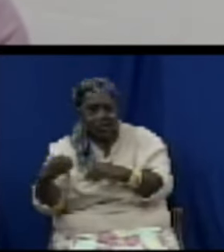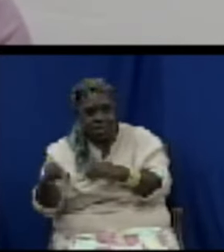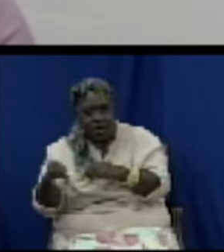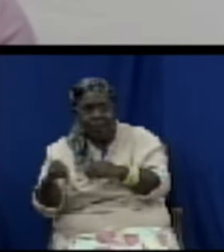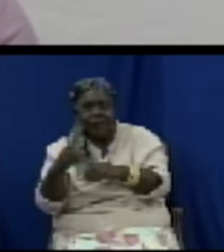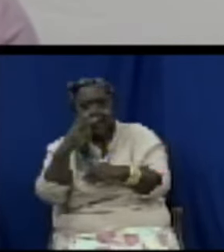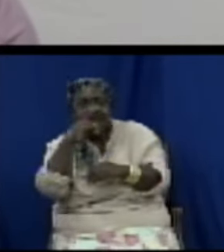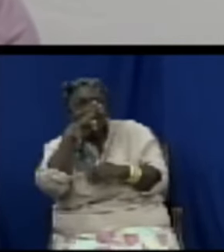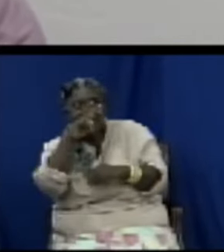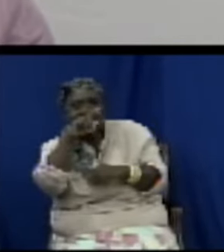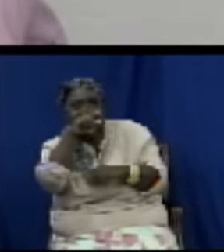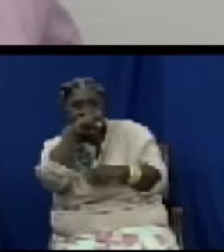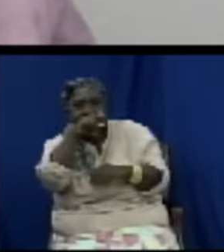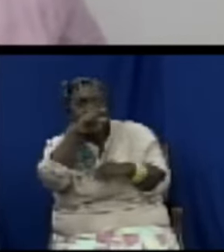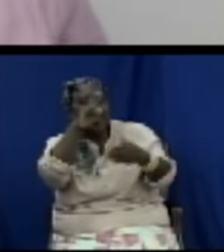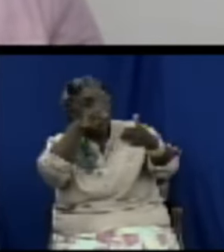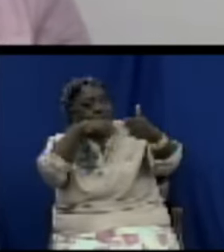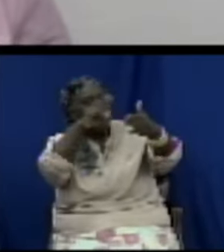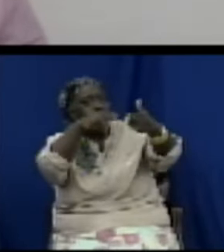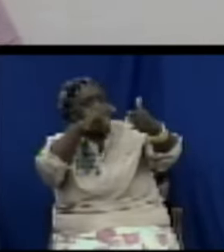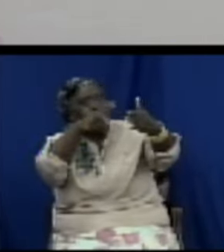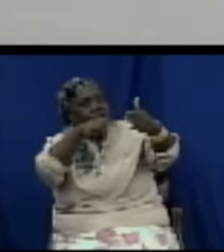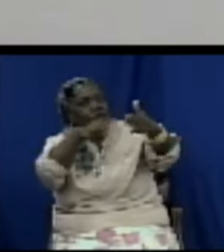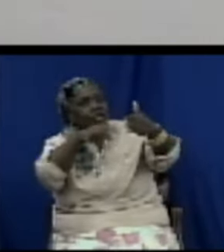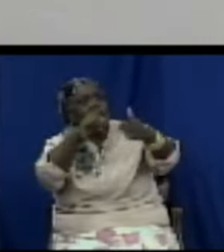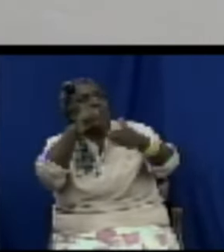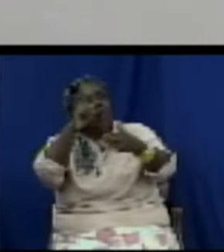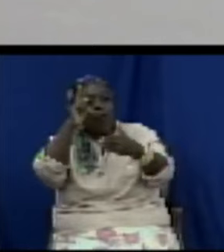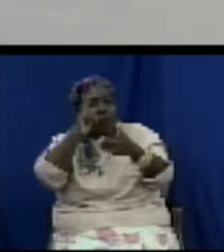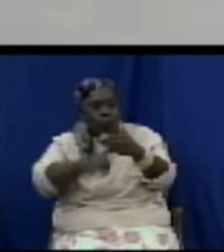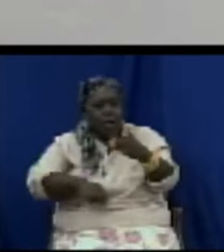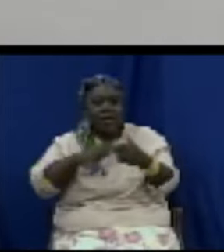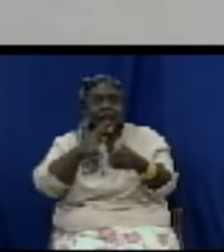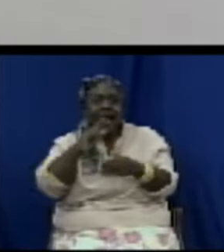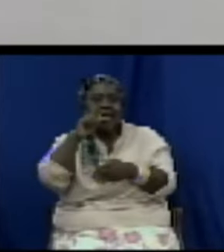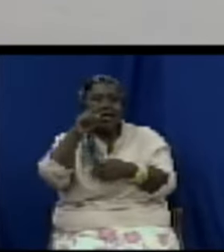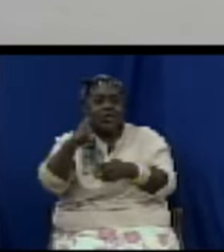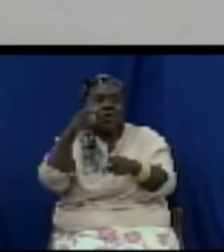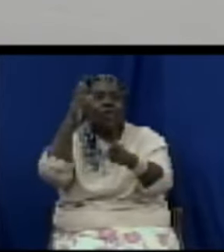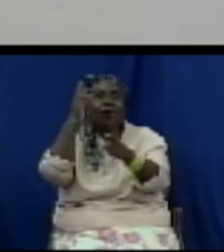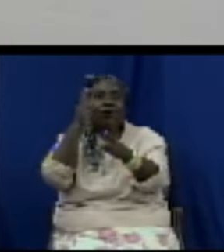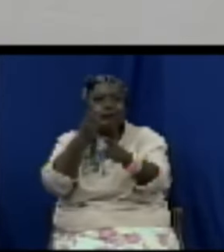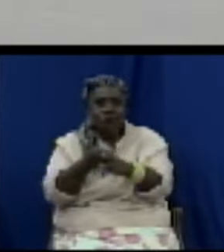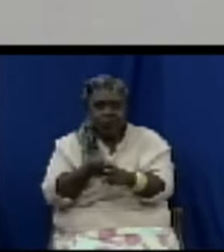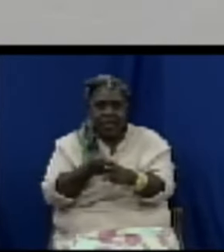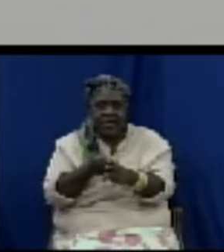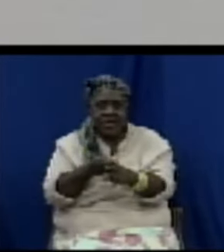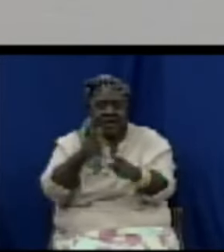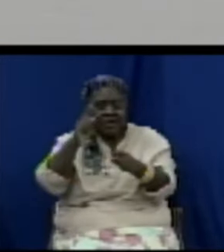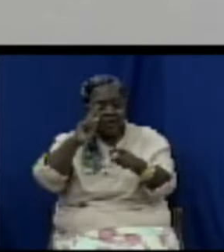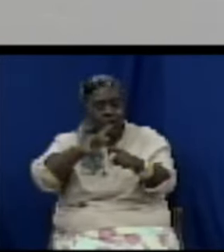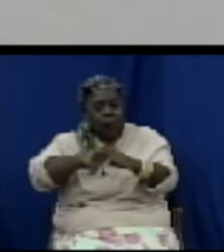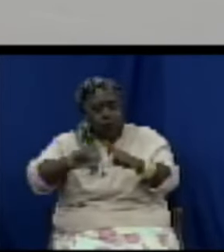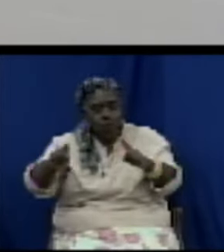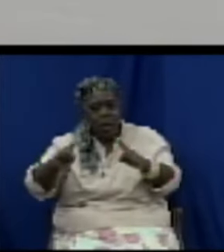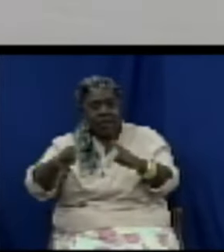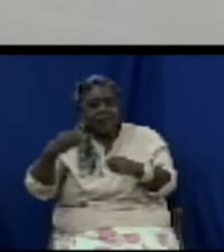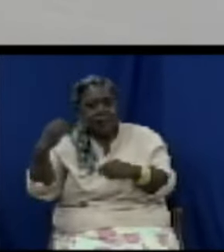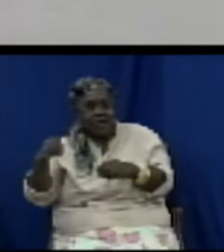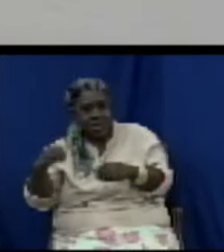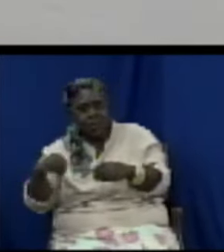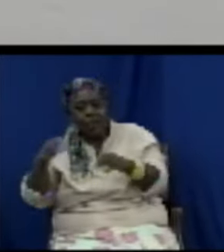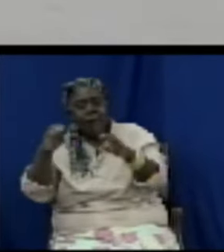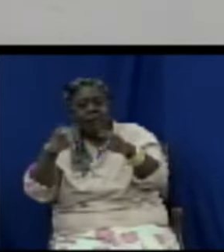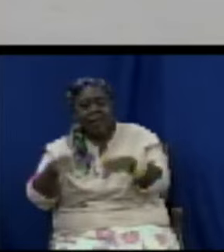supplier and consumer relations there must be clarity on what stores can say for refund policies